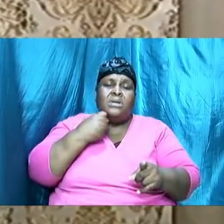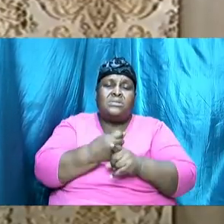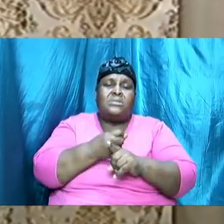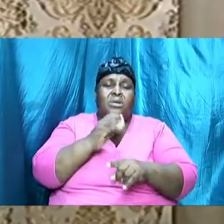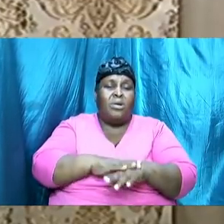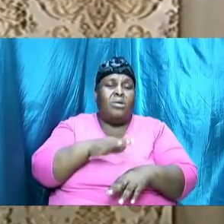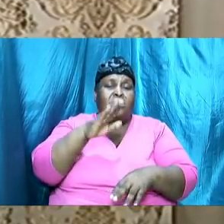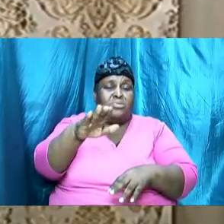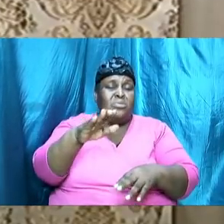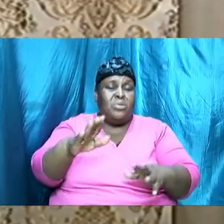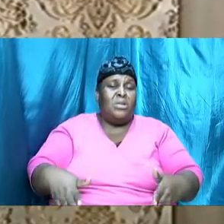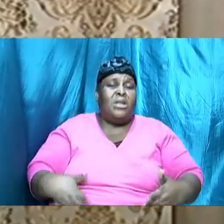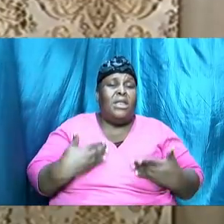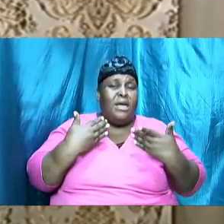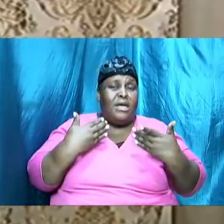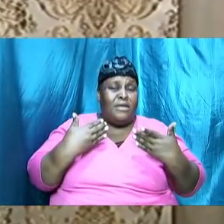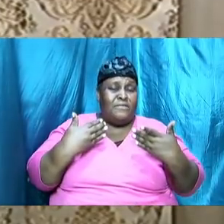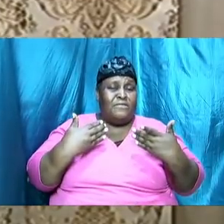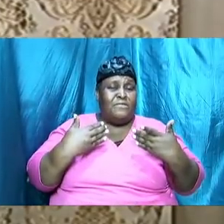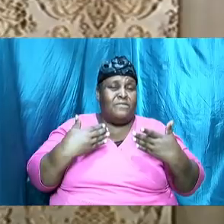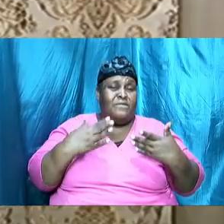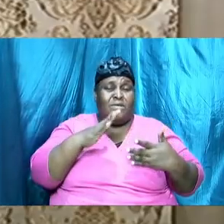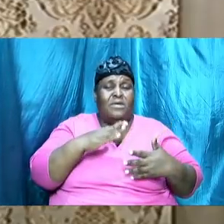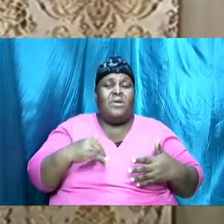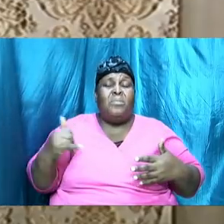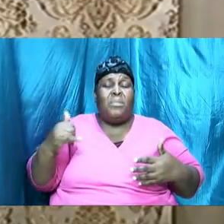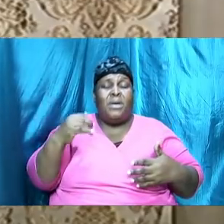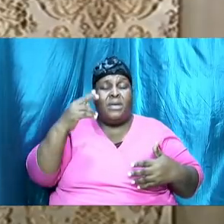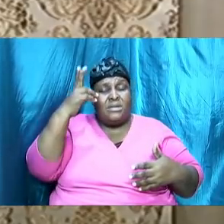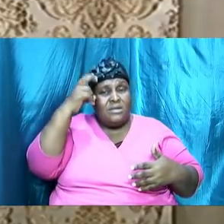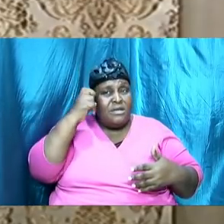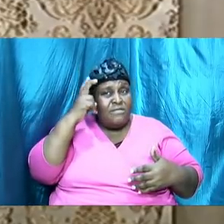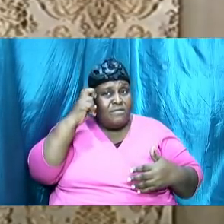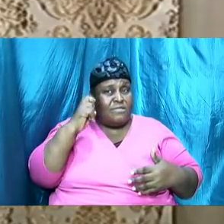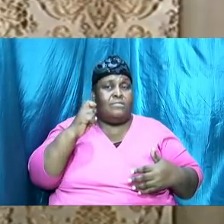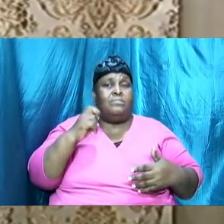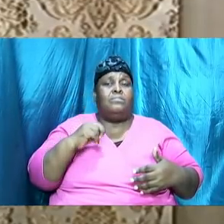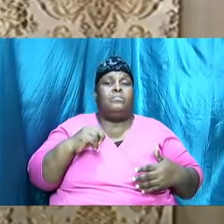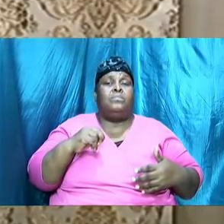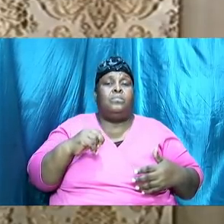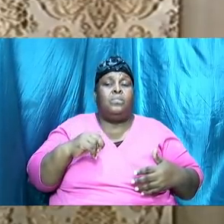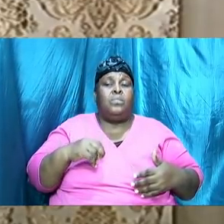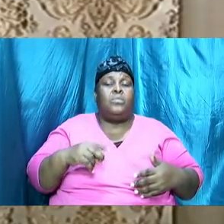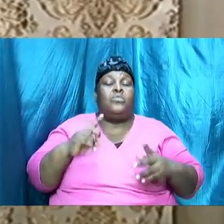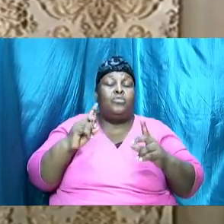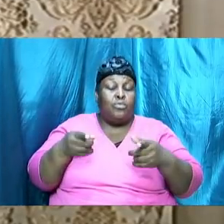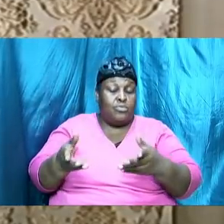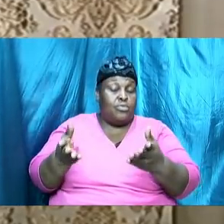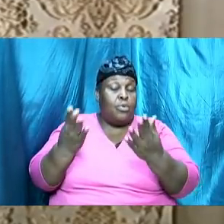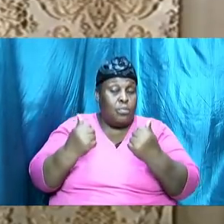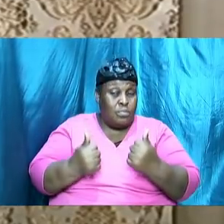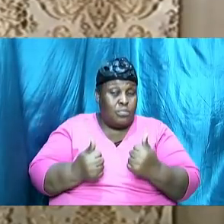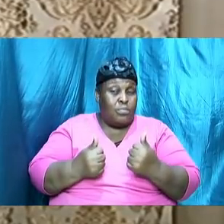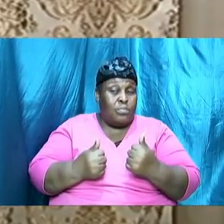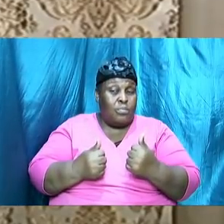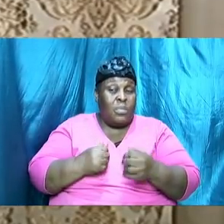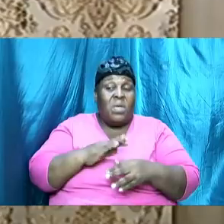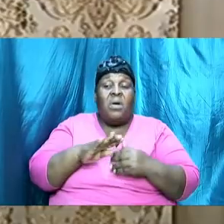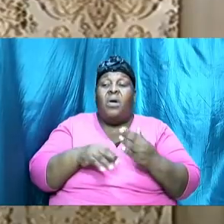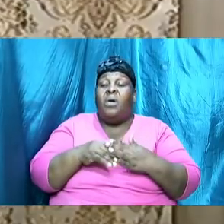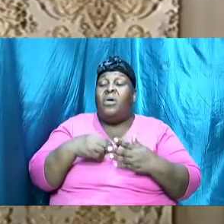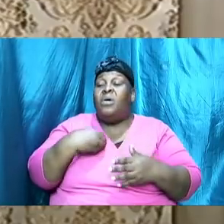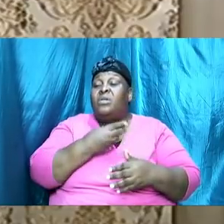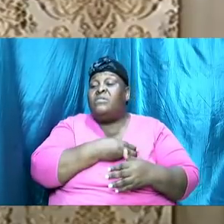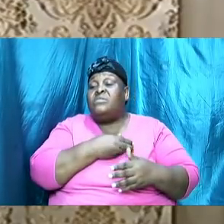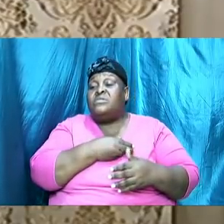initiated and orchestrated by the adversary it is going to come and all of us that